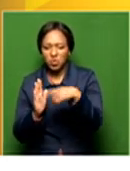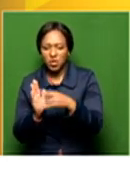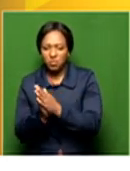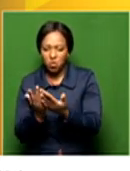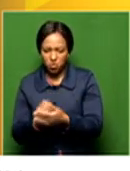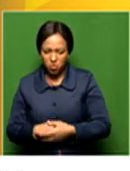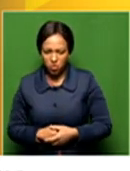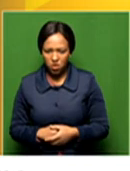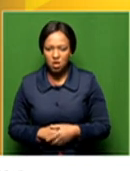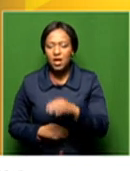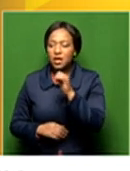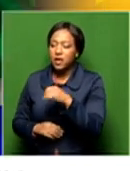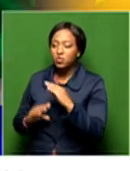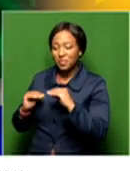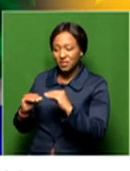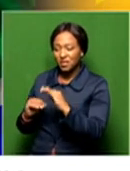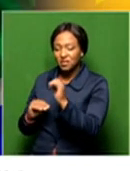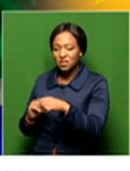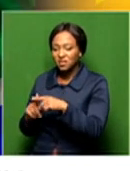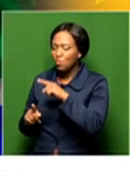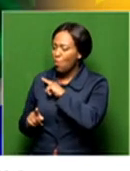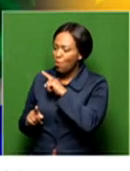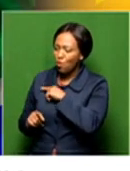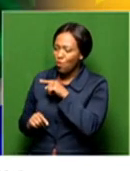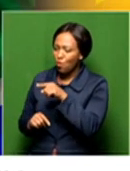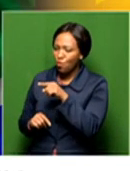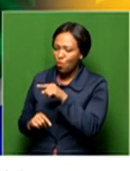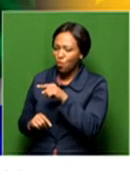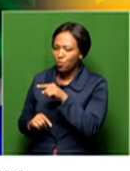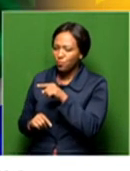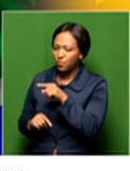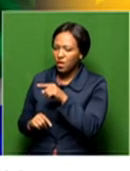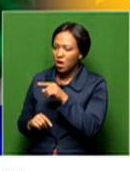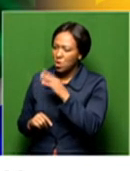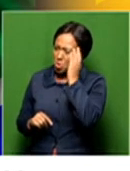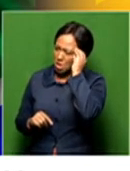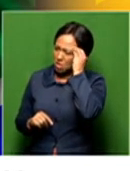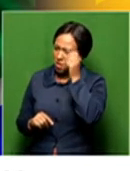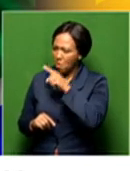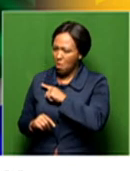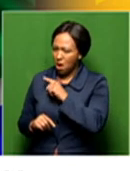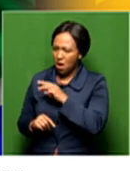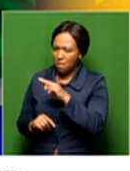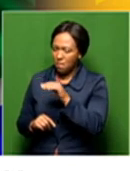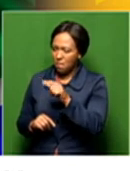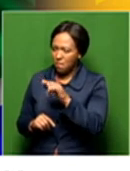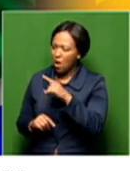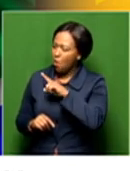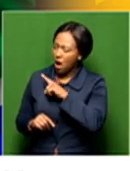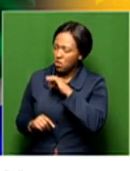Yeah, I mean, you need to teach them, Yama. And why is this a cause worth your vested interest, Mbadi? I mean, why does it move you?